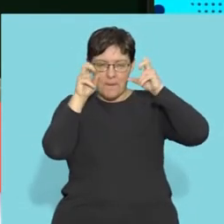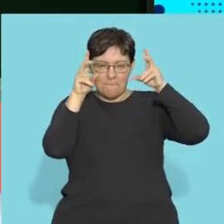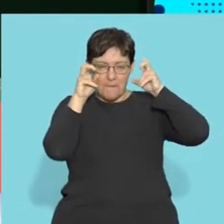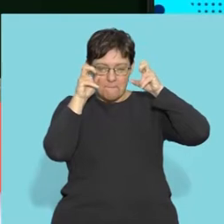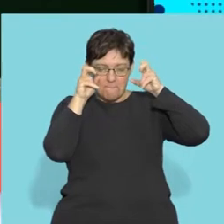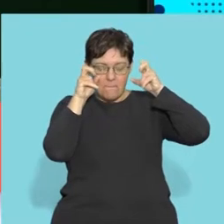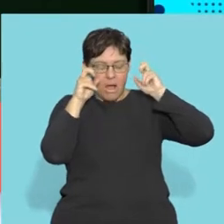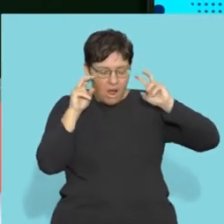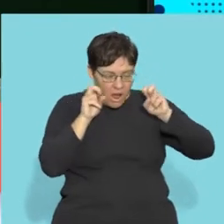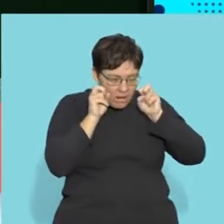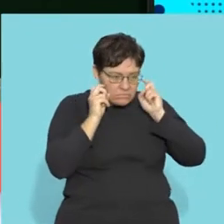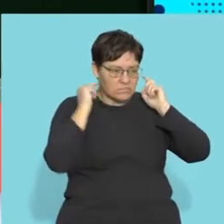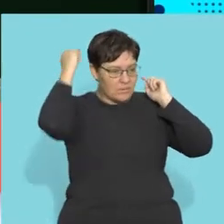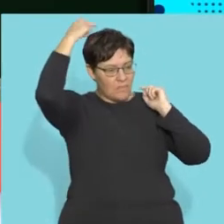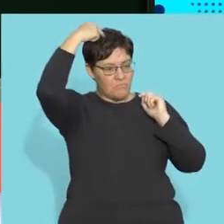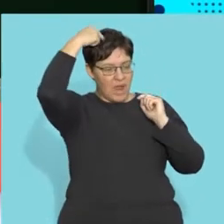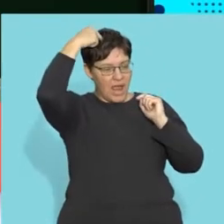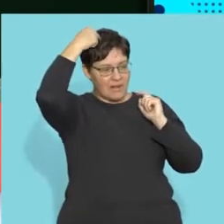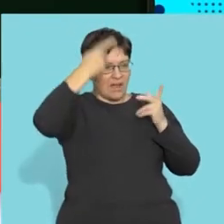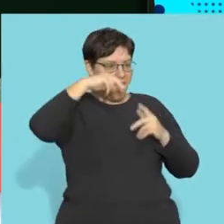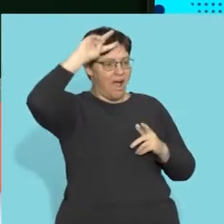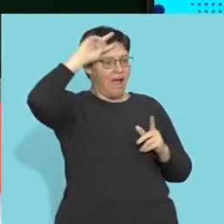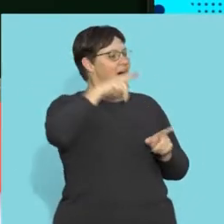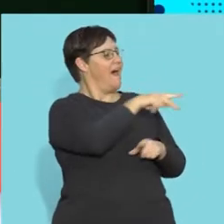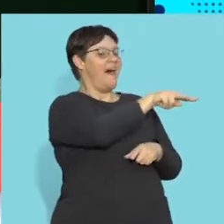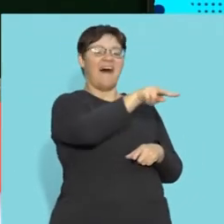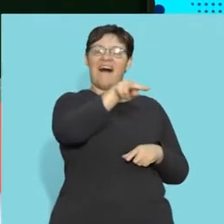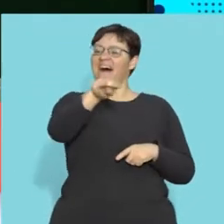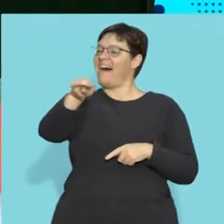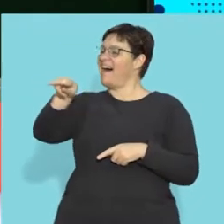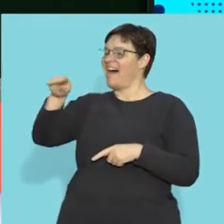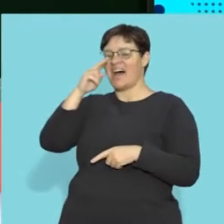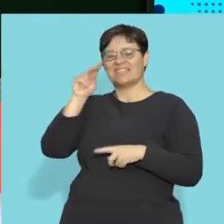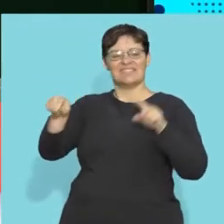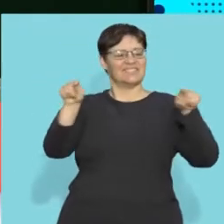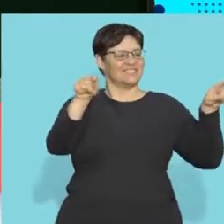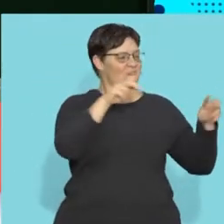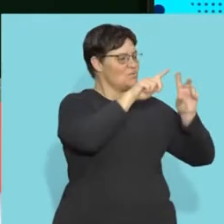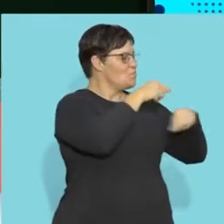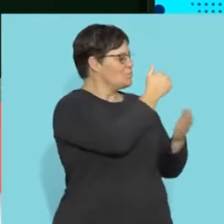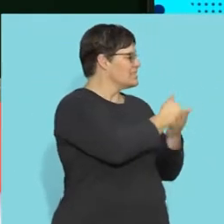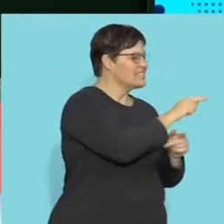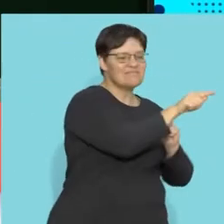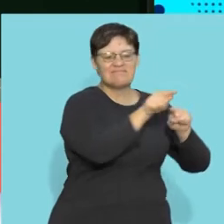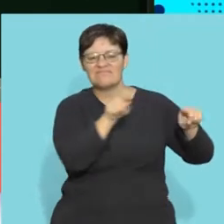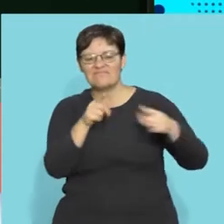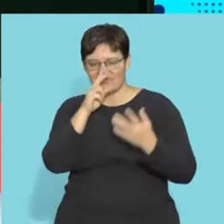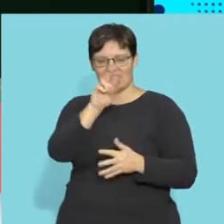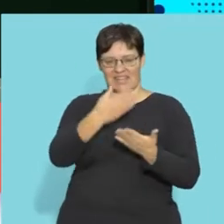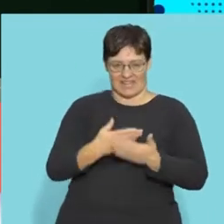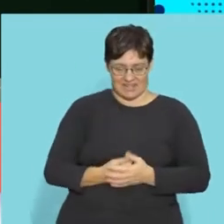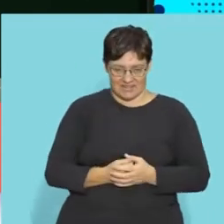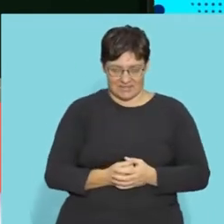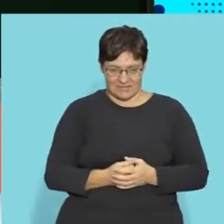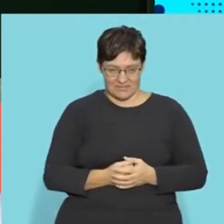stimulates those photoreceptors, it sends an impulse to your brain and you can see the whole thing, the whole room, the whole image,